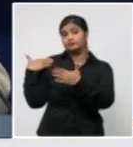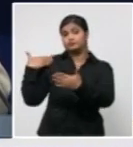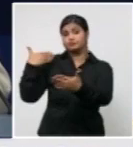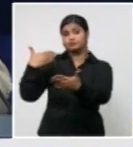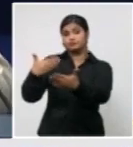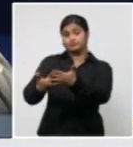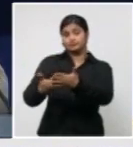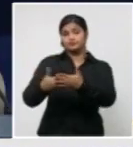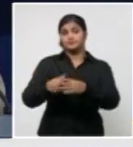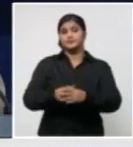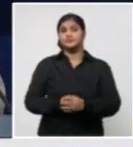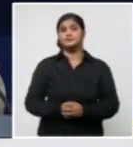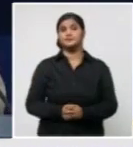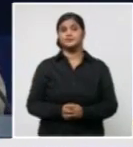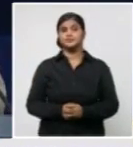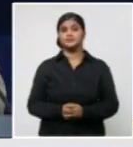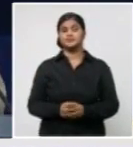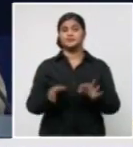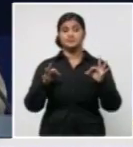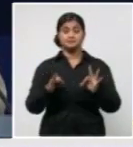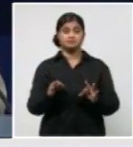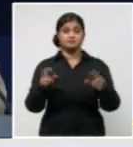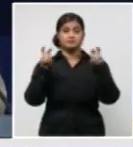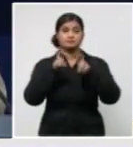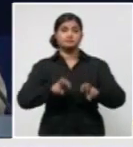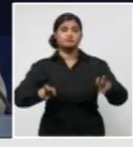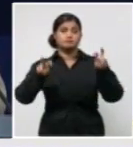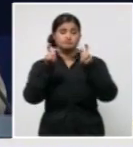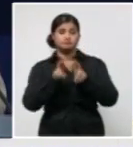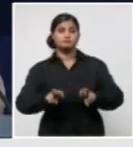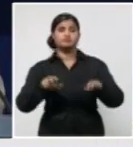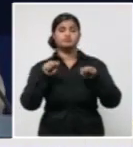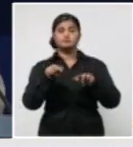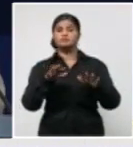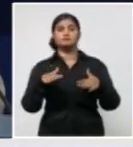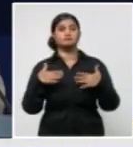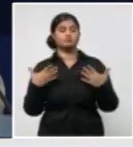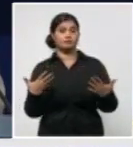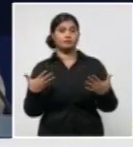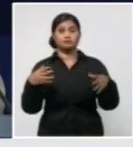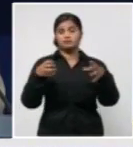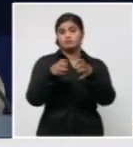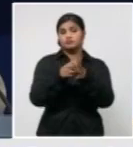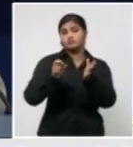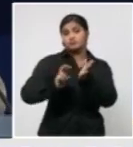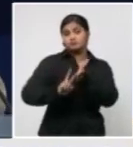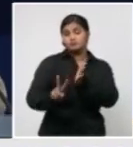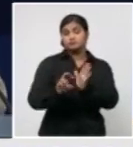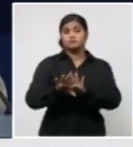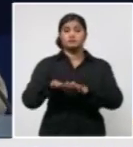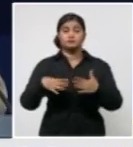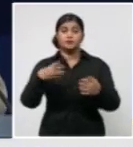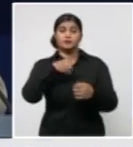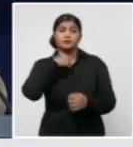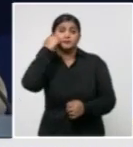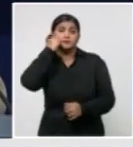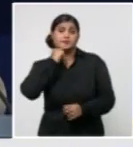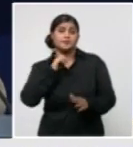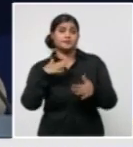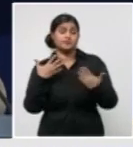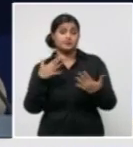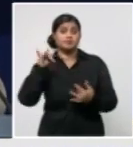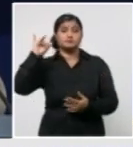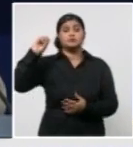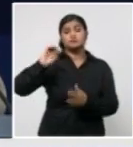Guantanamo 74, the Isle of Youth Special Municipality 72 and so on. There are others that have